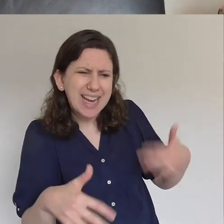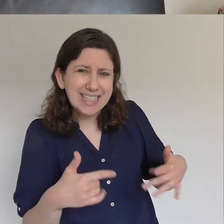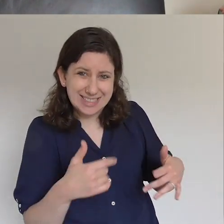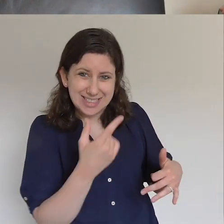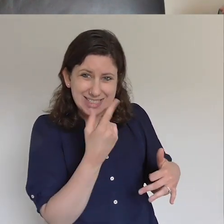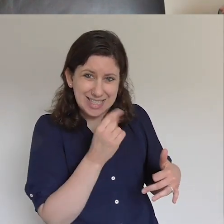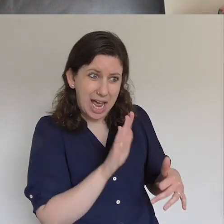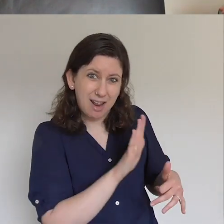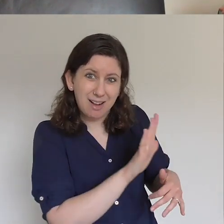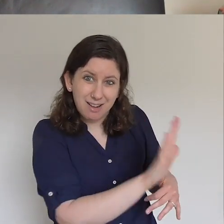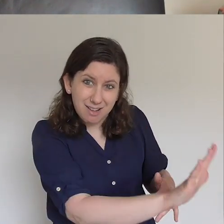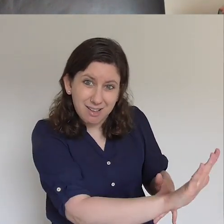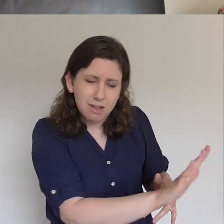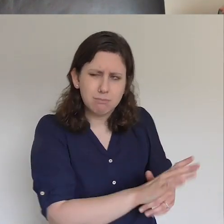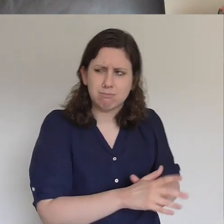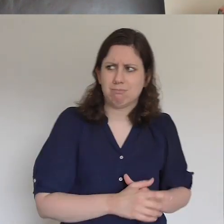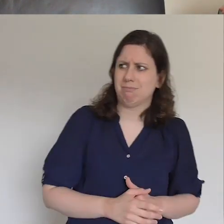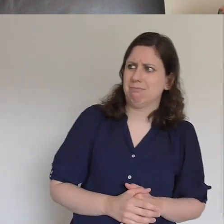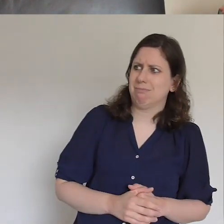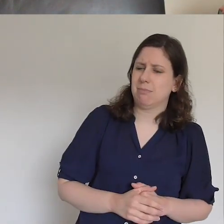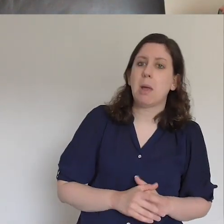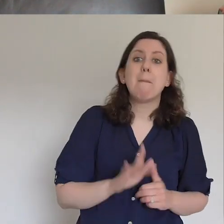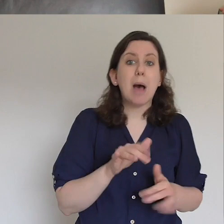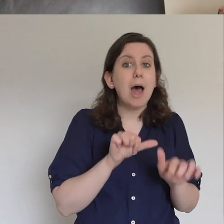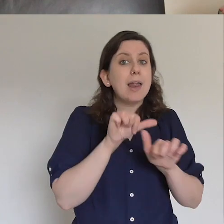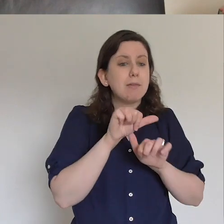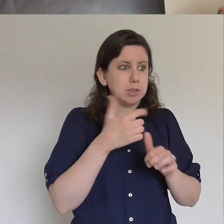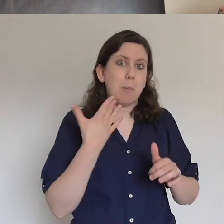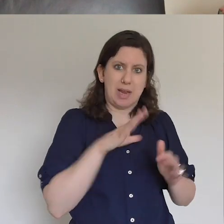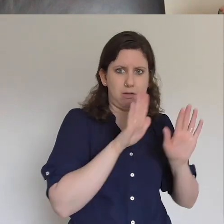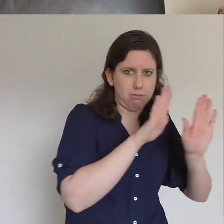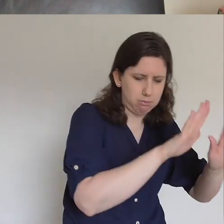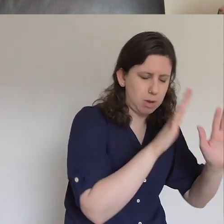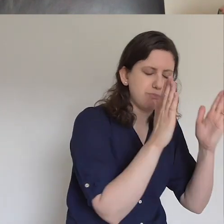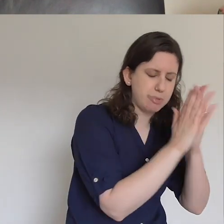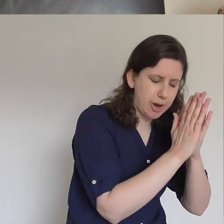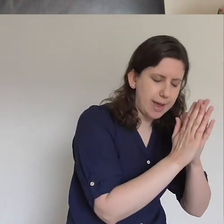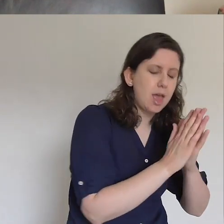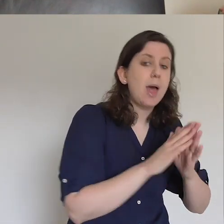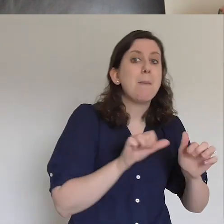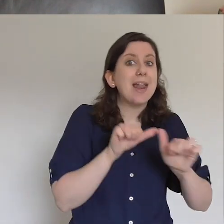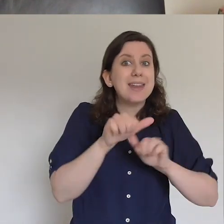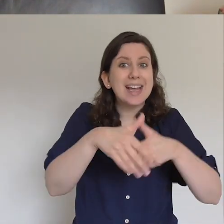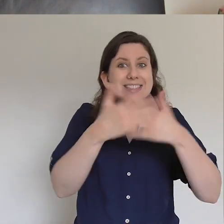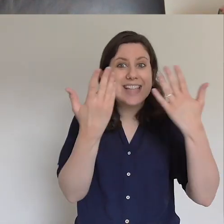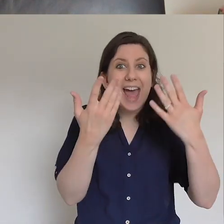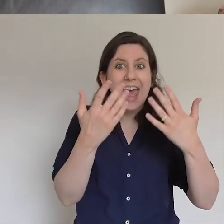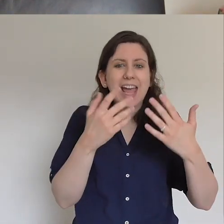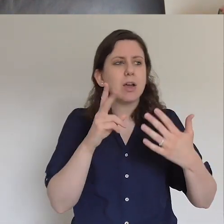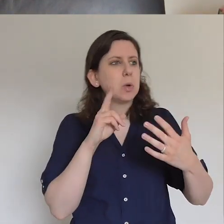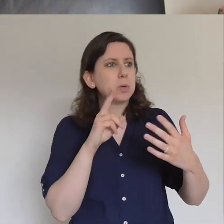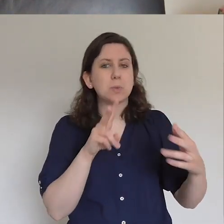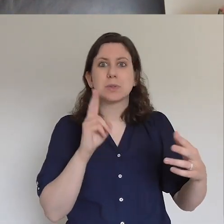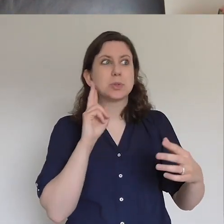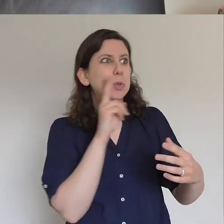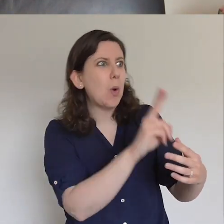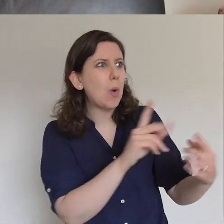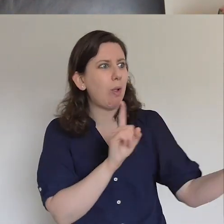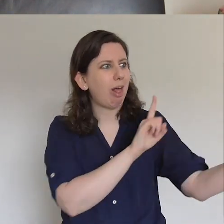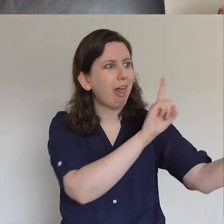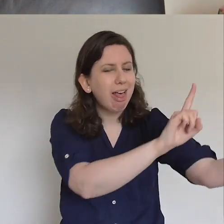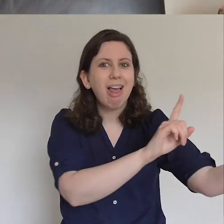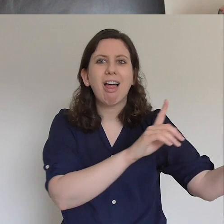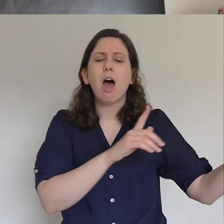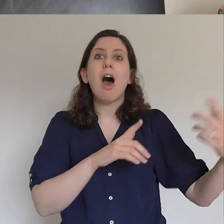like what but actually the next day when I saw her across the playground she shouted across and she said and my back is